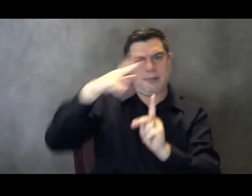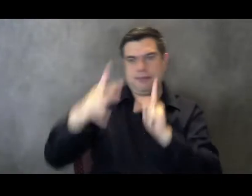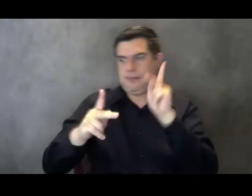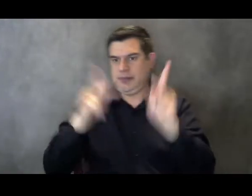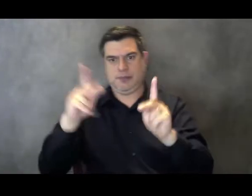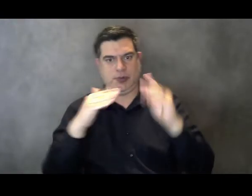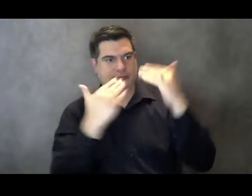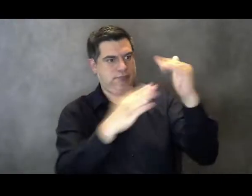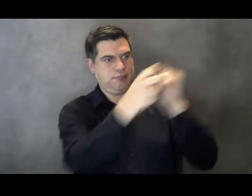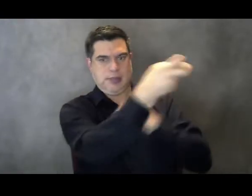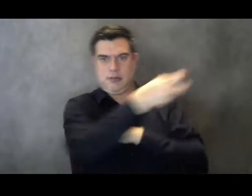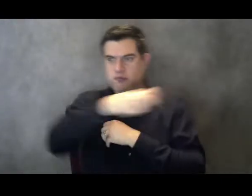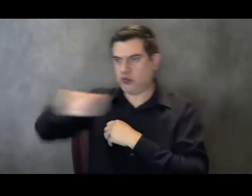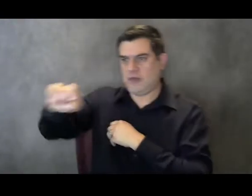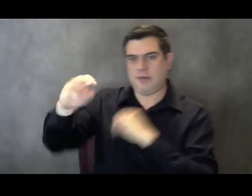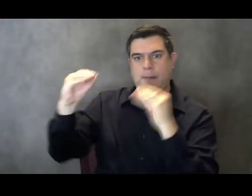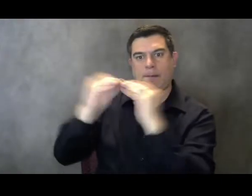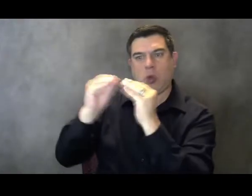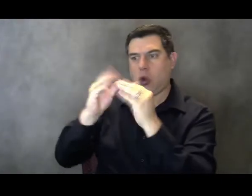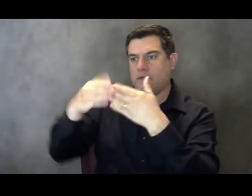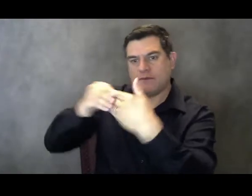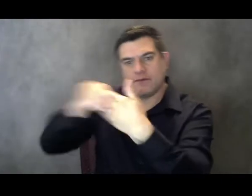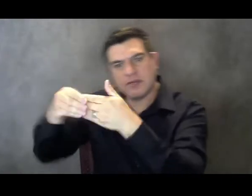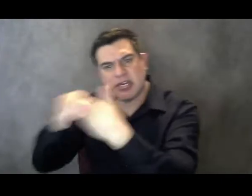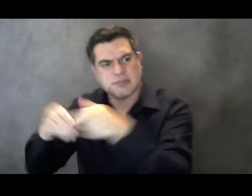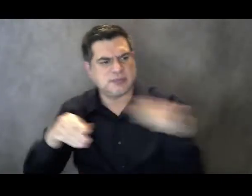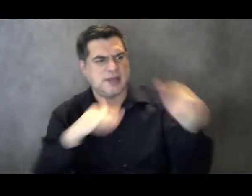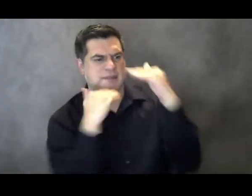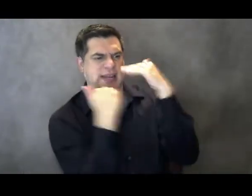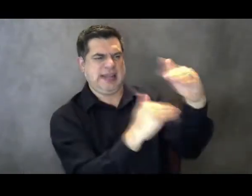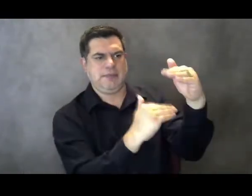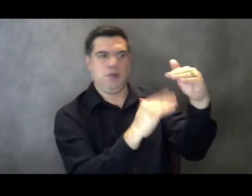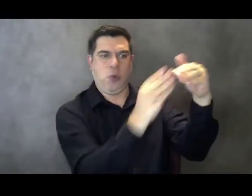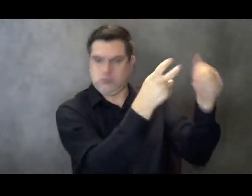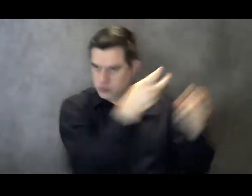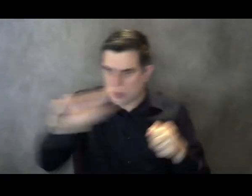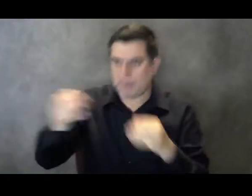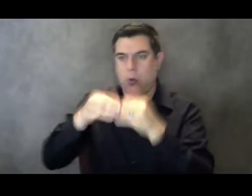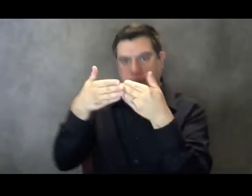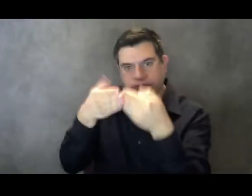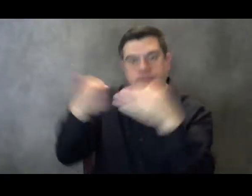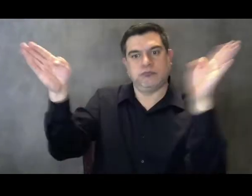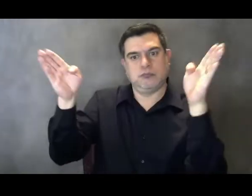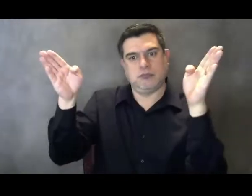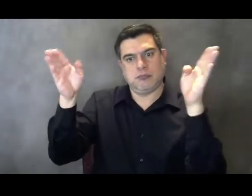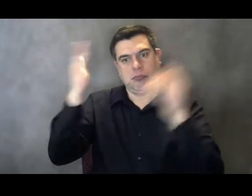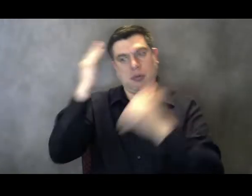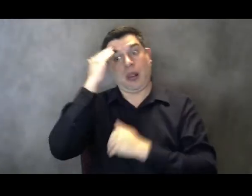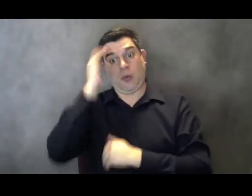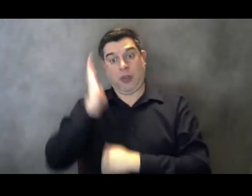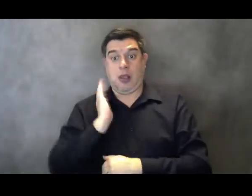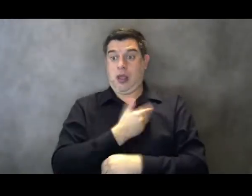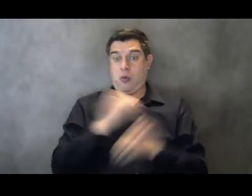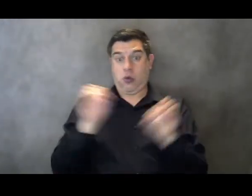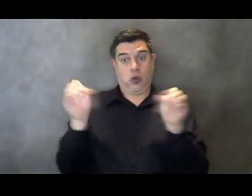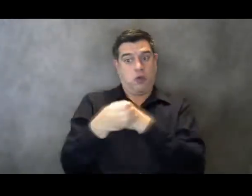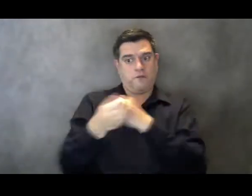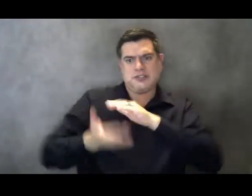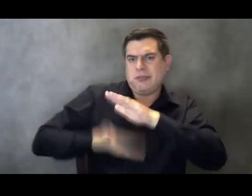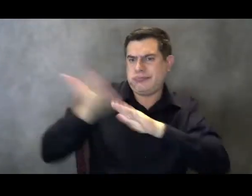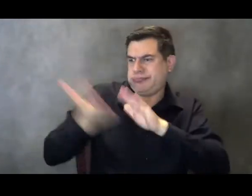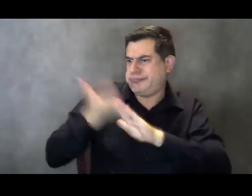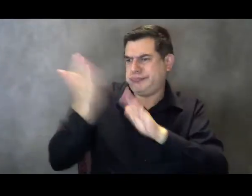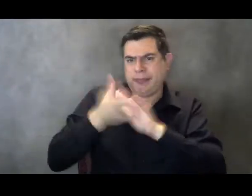to private residences. A lot happens behind our doors, but so much more can